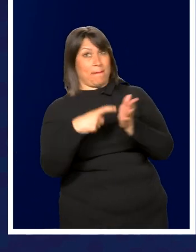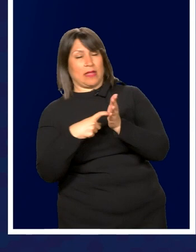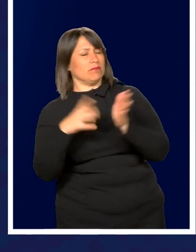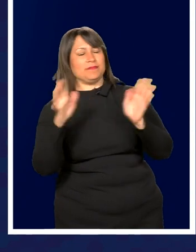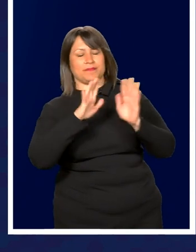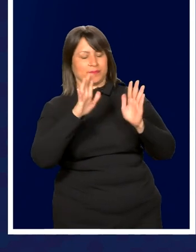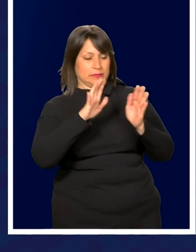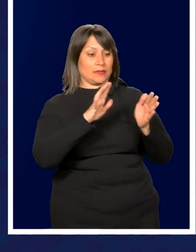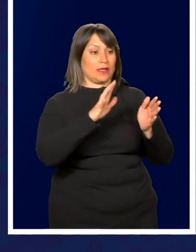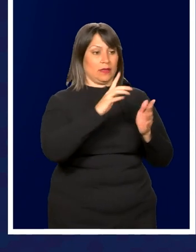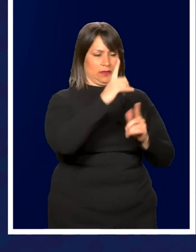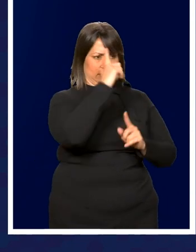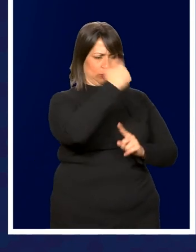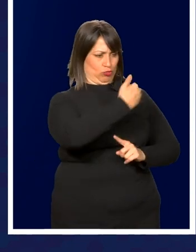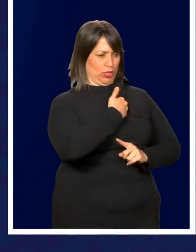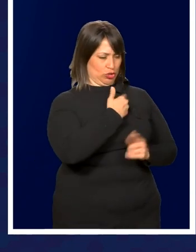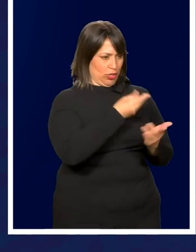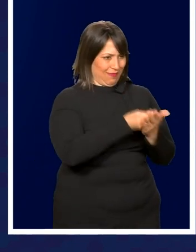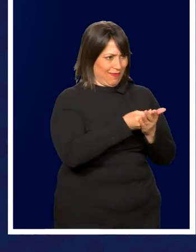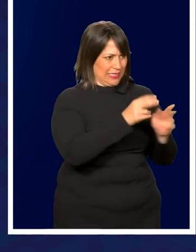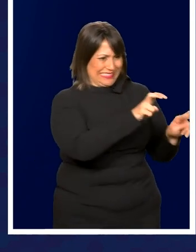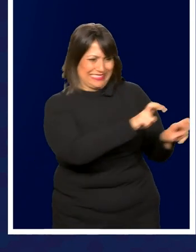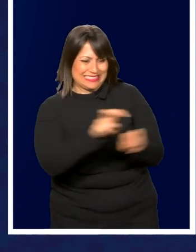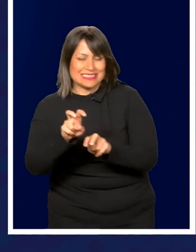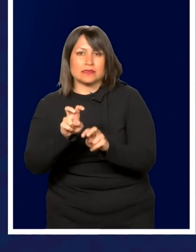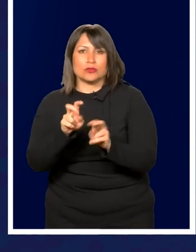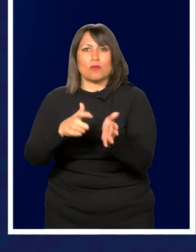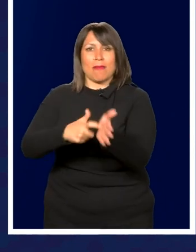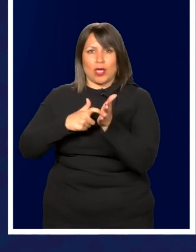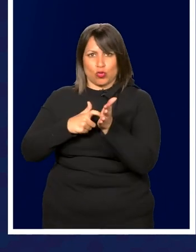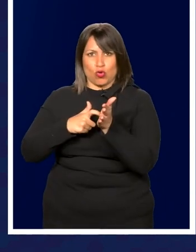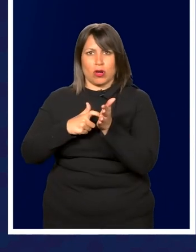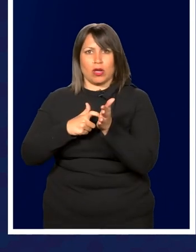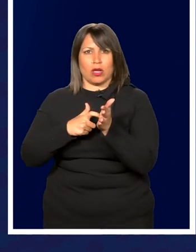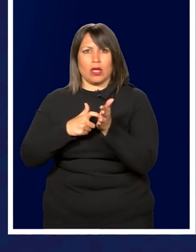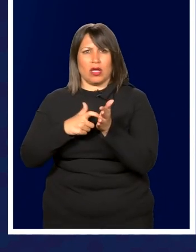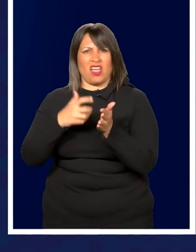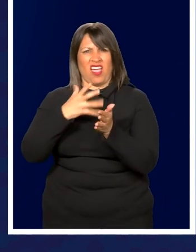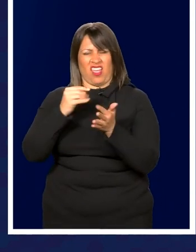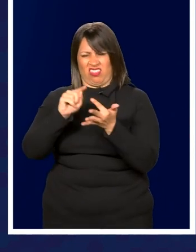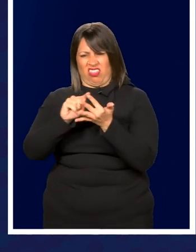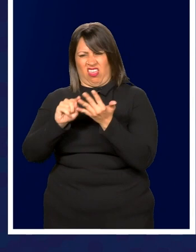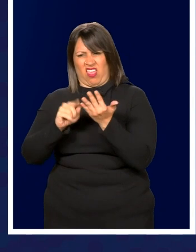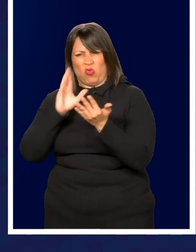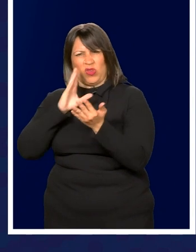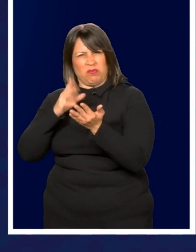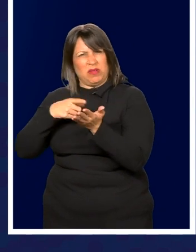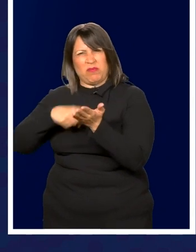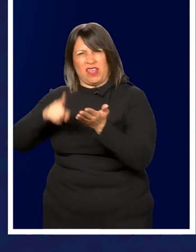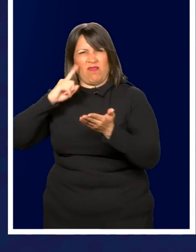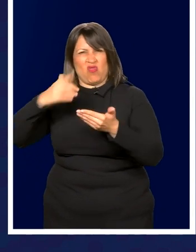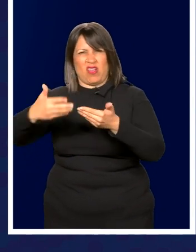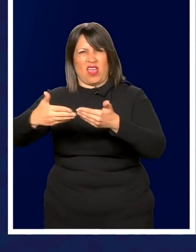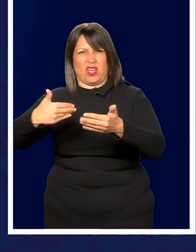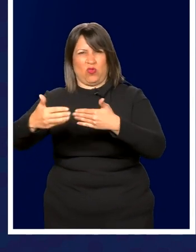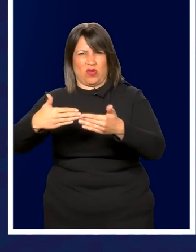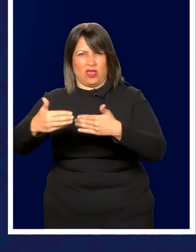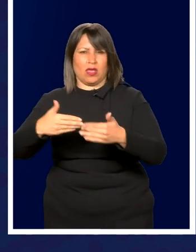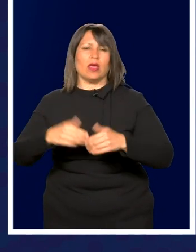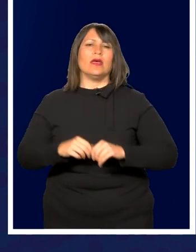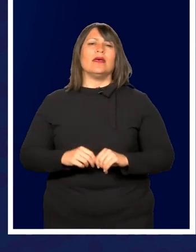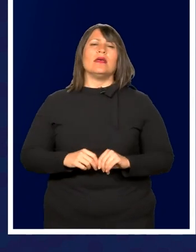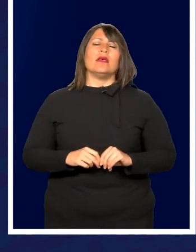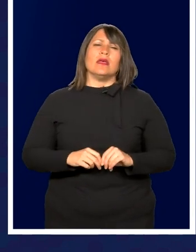or from discretionary fund over to mandatory. And things that would have been paid for anyway. And